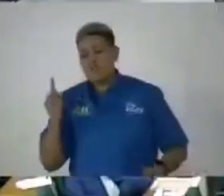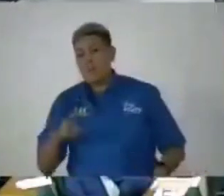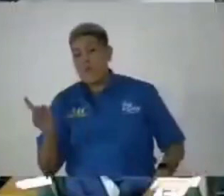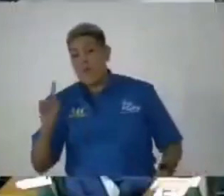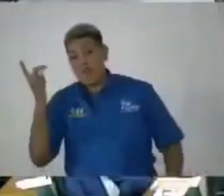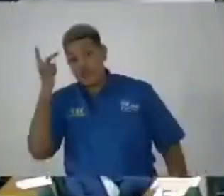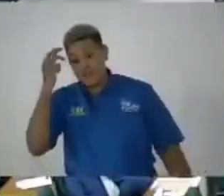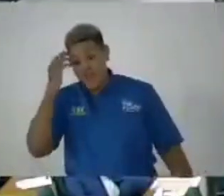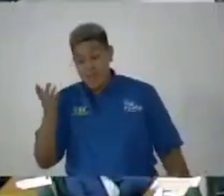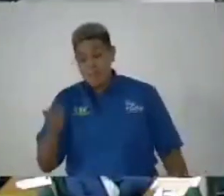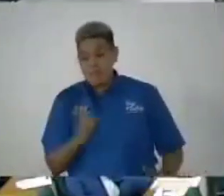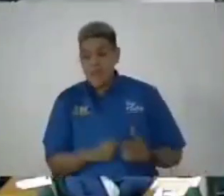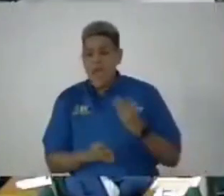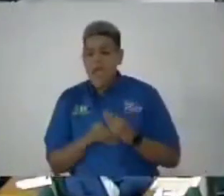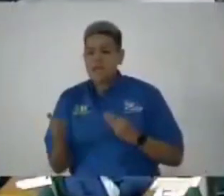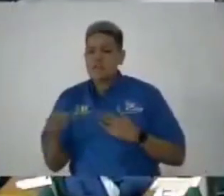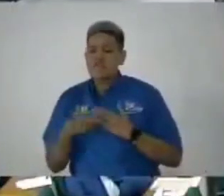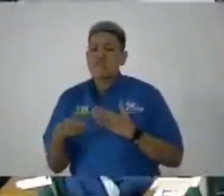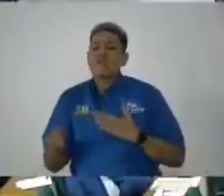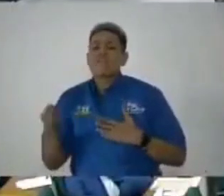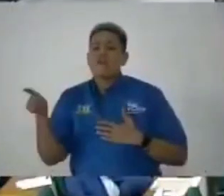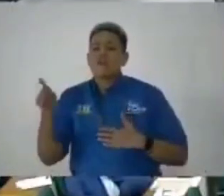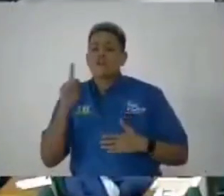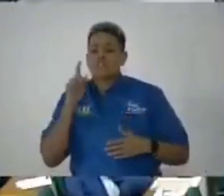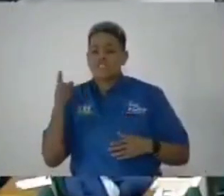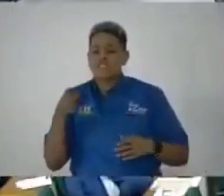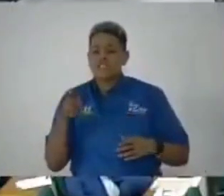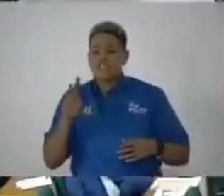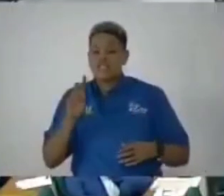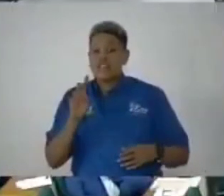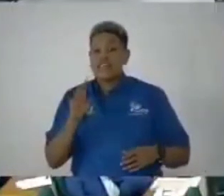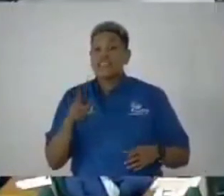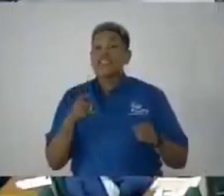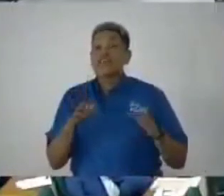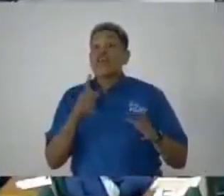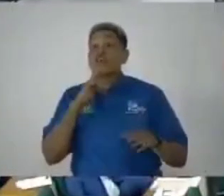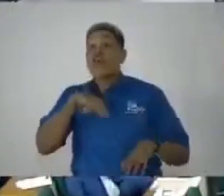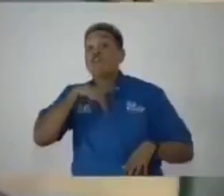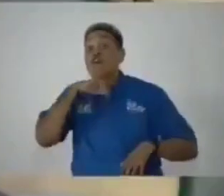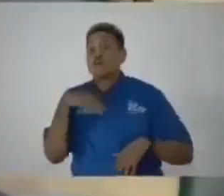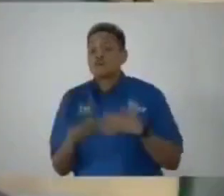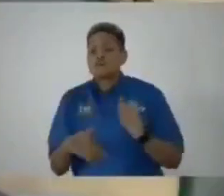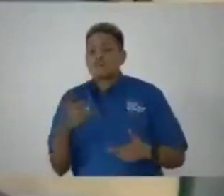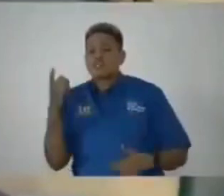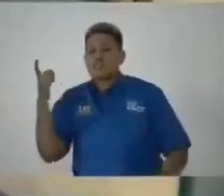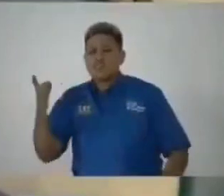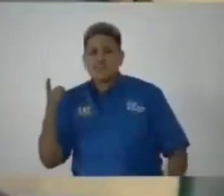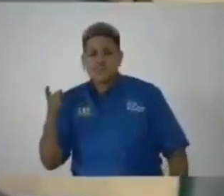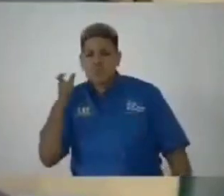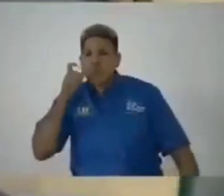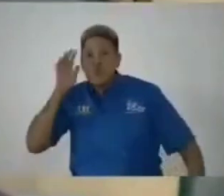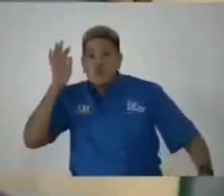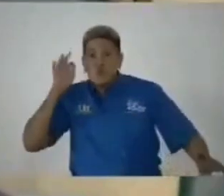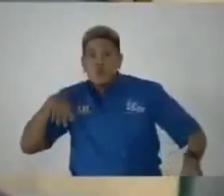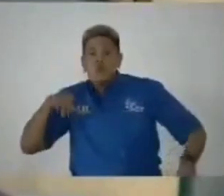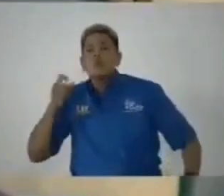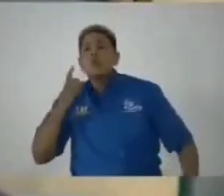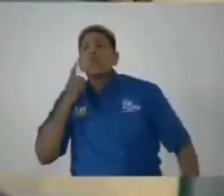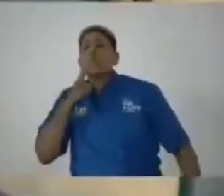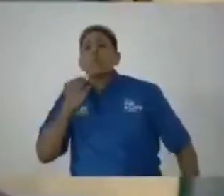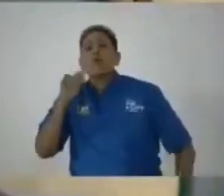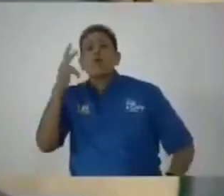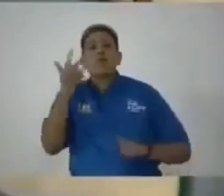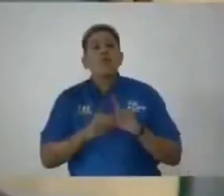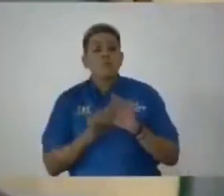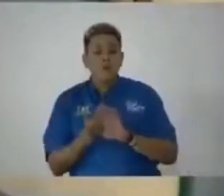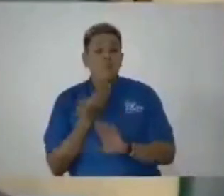the prime minister was referred to the director of corruption proceedings, who ruled three